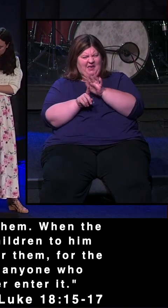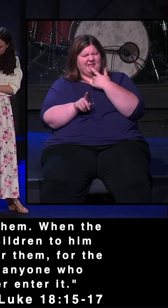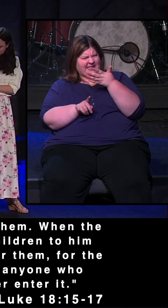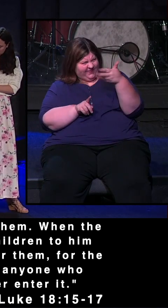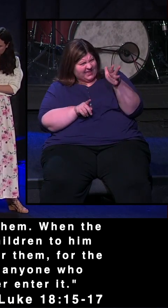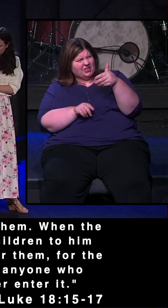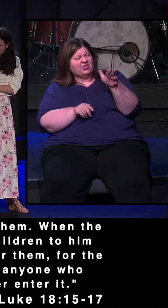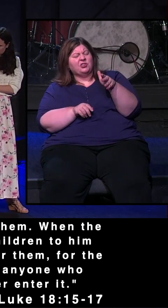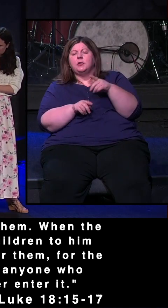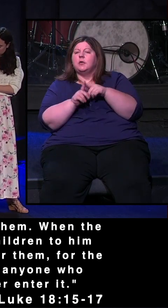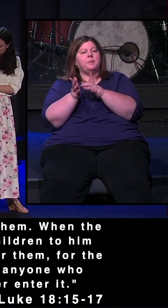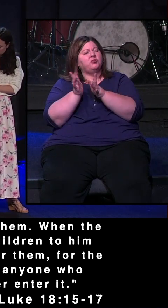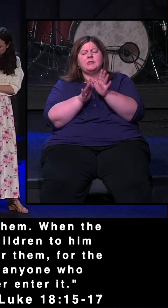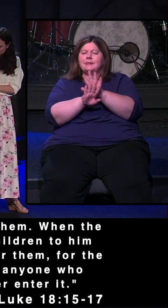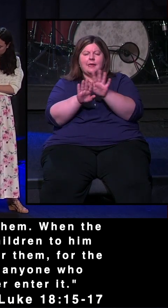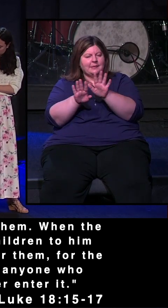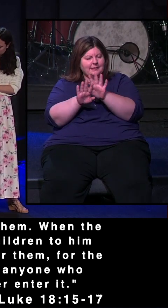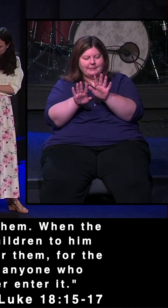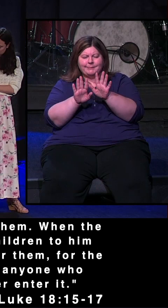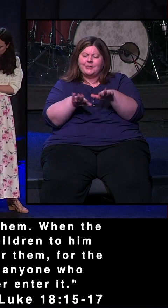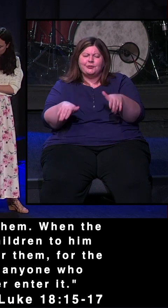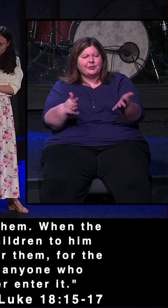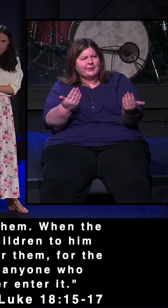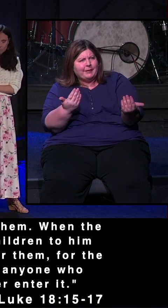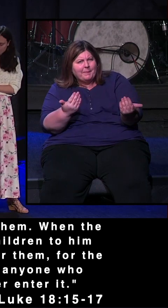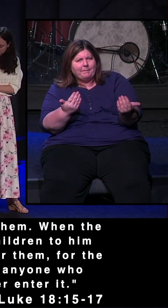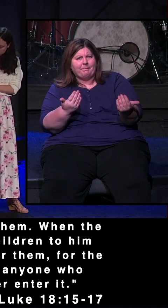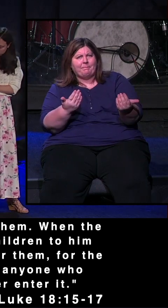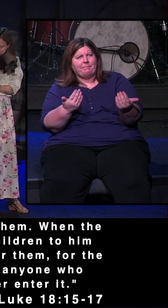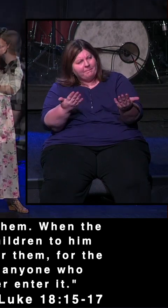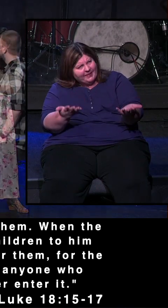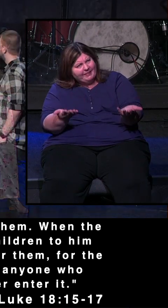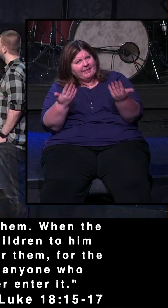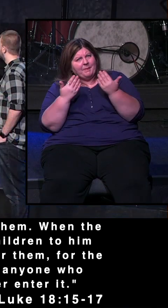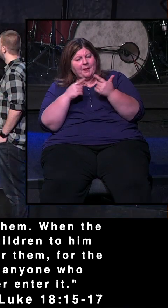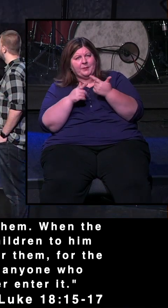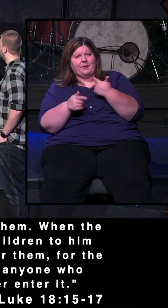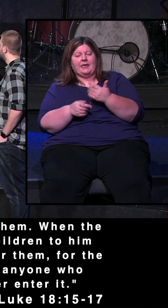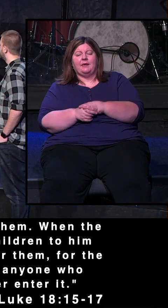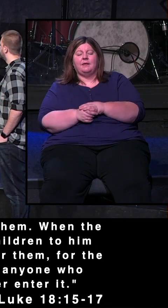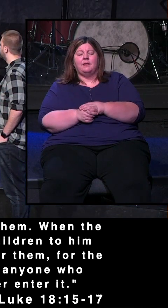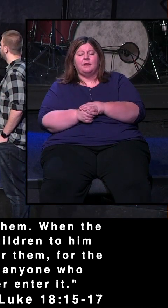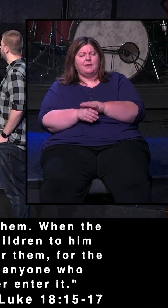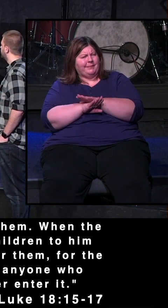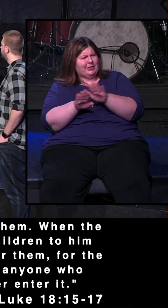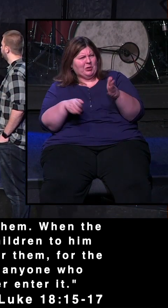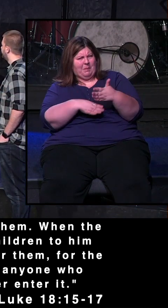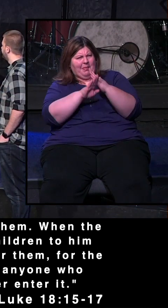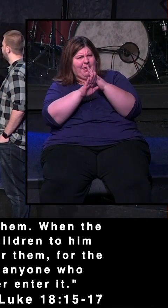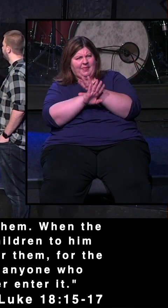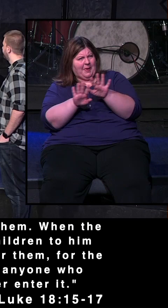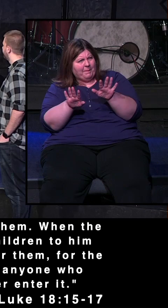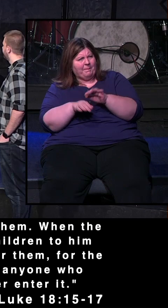them. But Jesus called the children and said, Let these little children come to me, and do not hinder them.